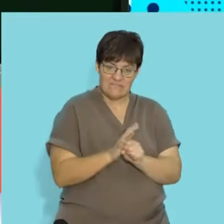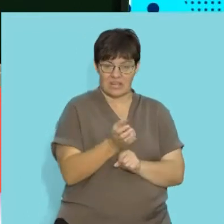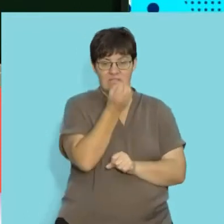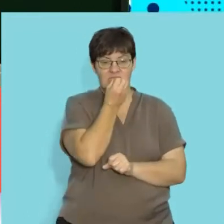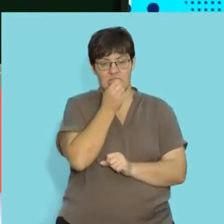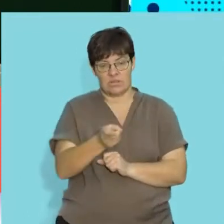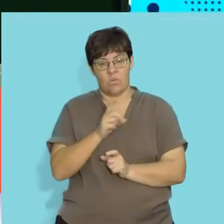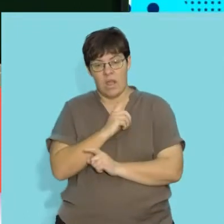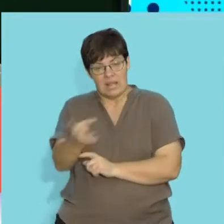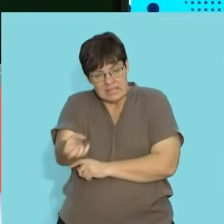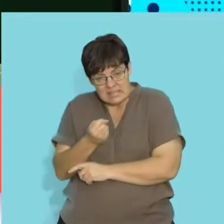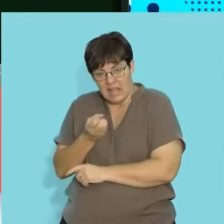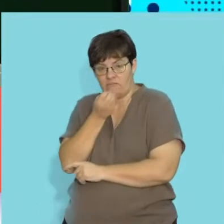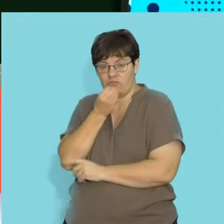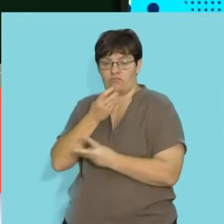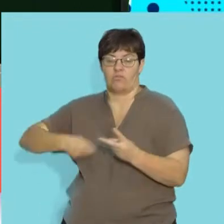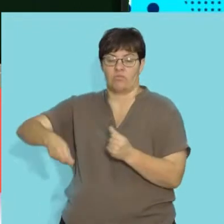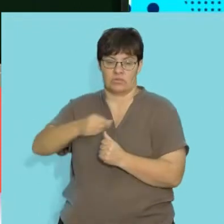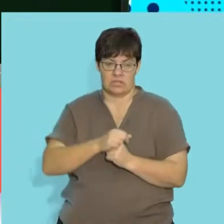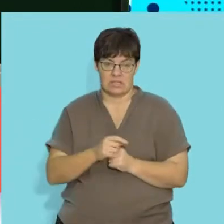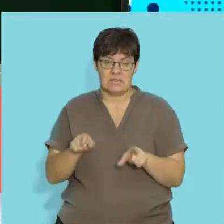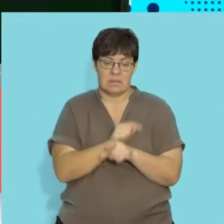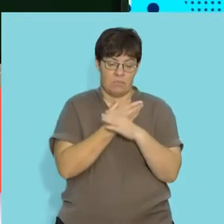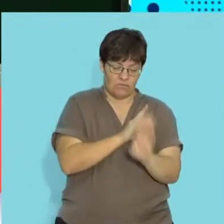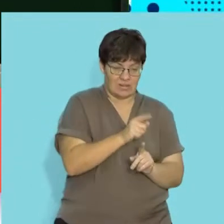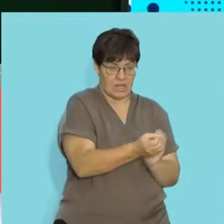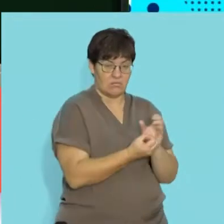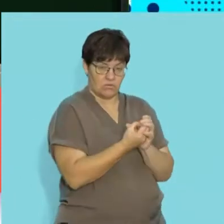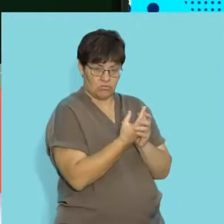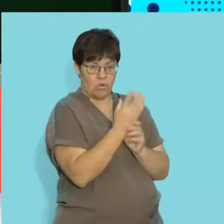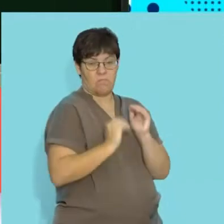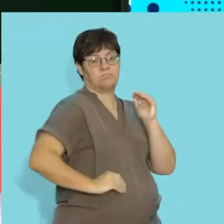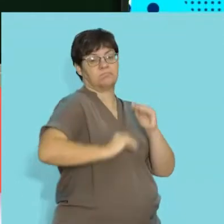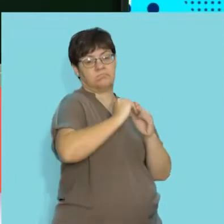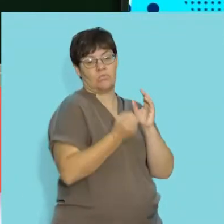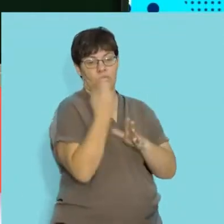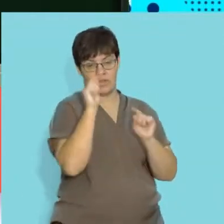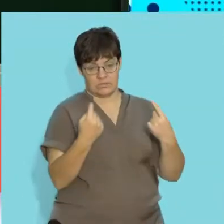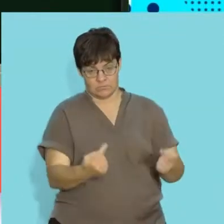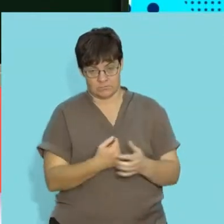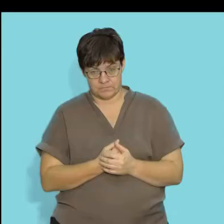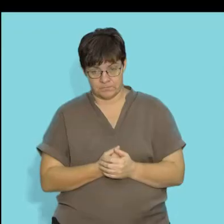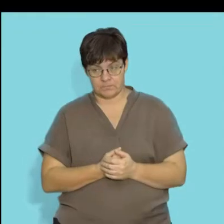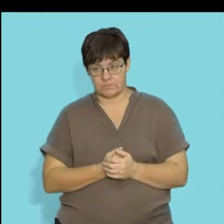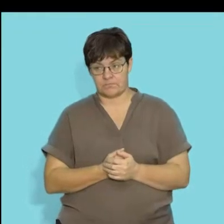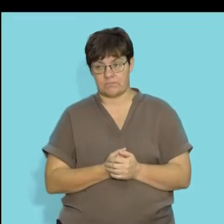and it's because they utilize the nutrients from the soil as well as prevent these plants from reaching optimal growth.